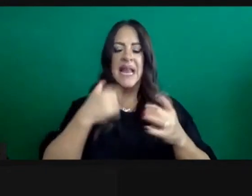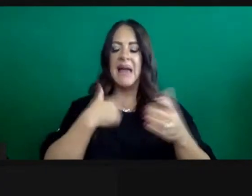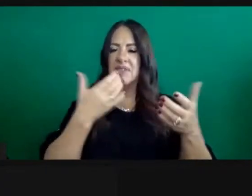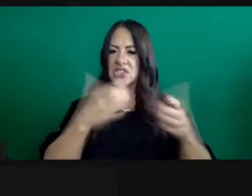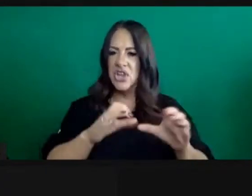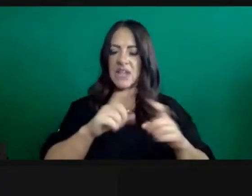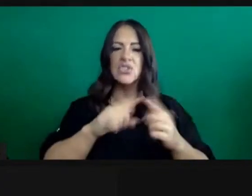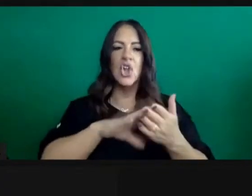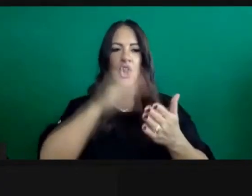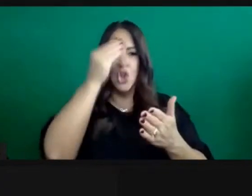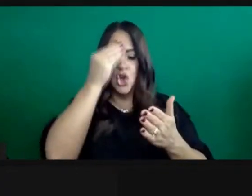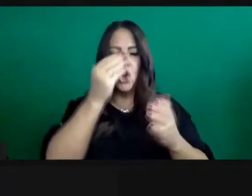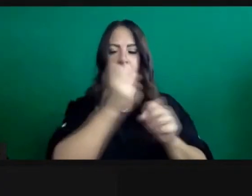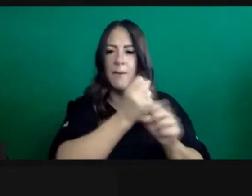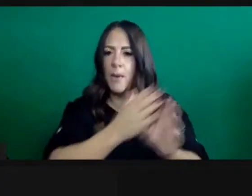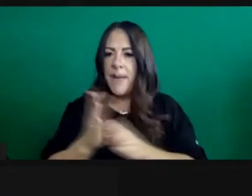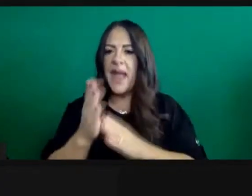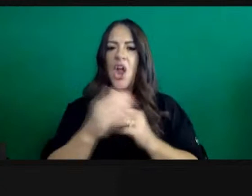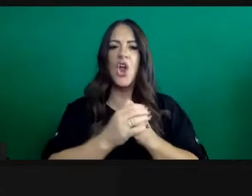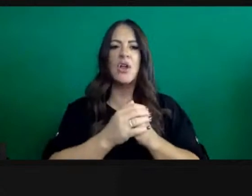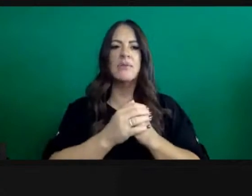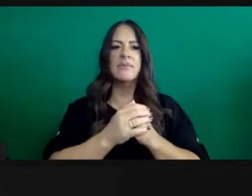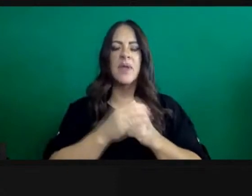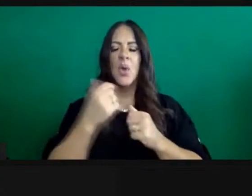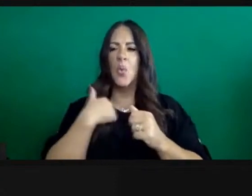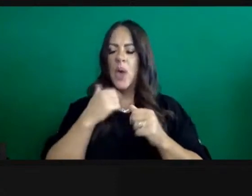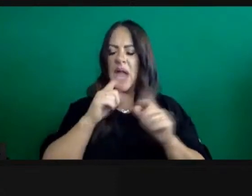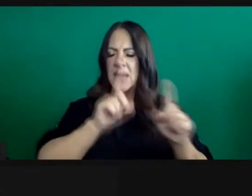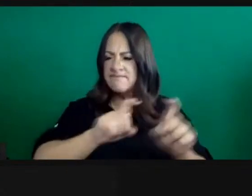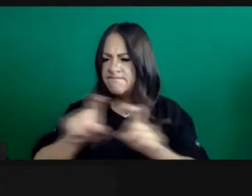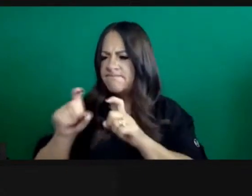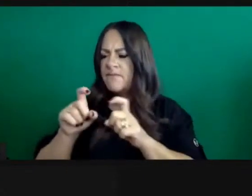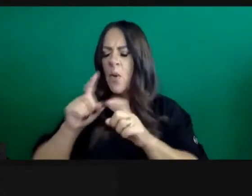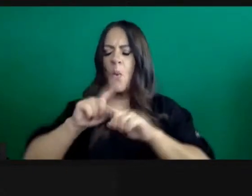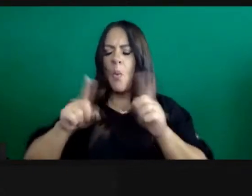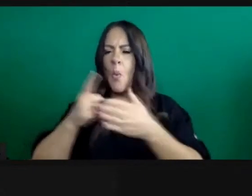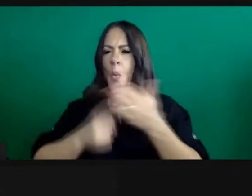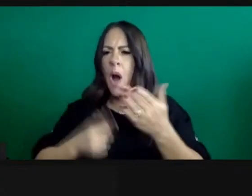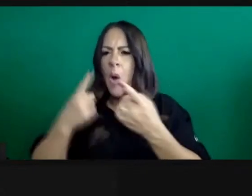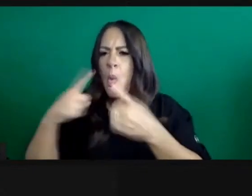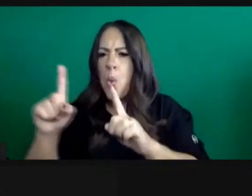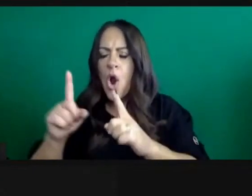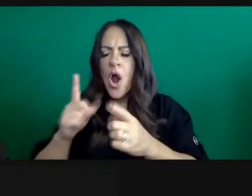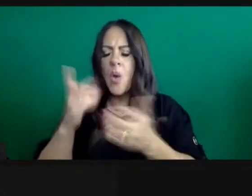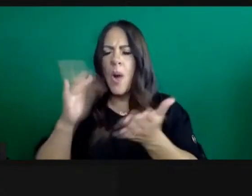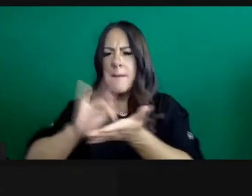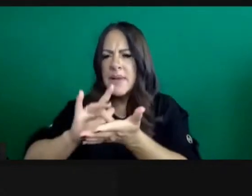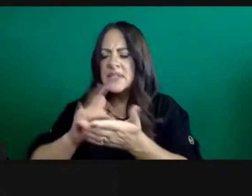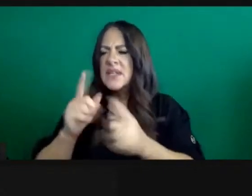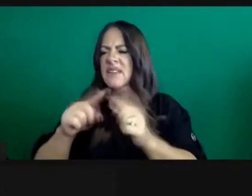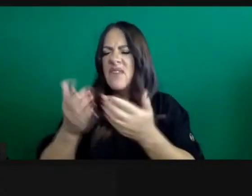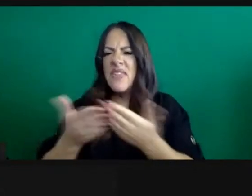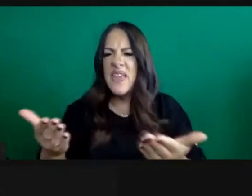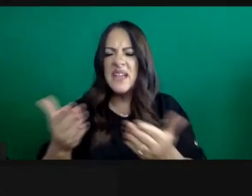prepare and learn about different therapies, about things like when to put a patient on a ventilator,